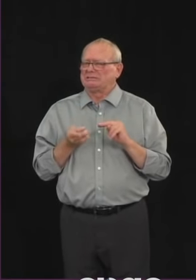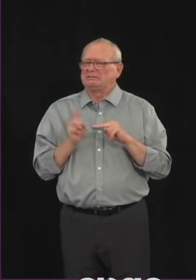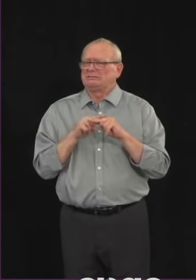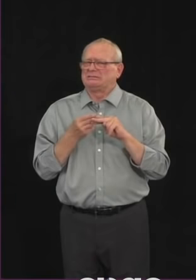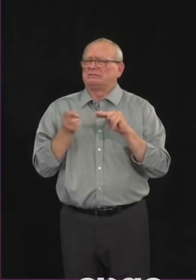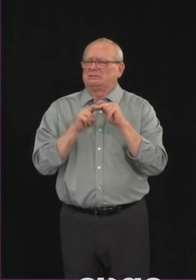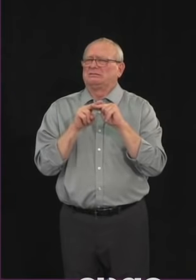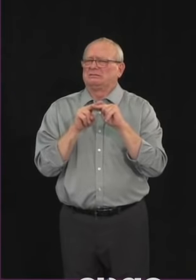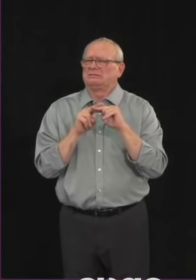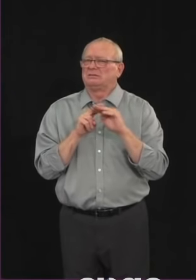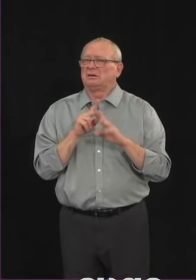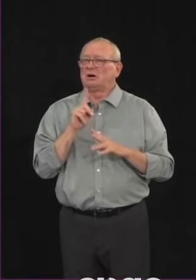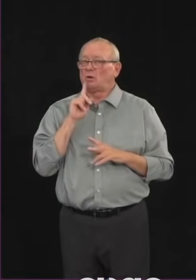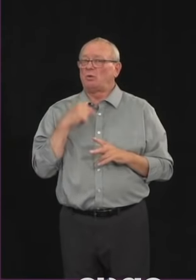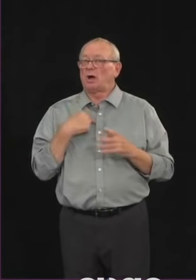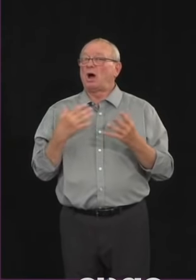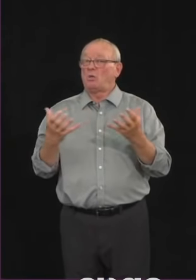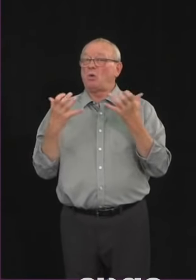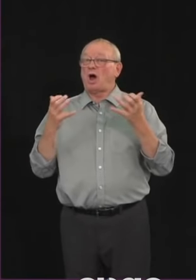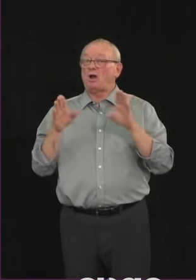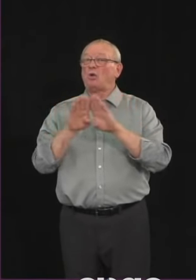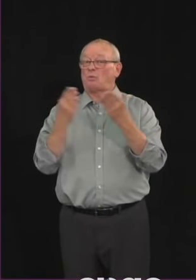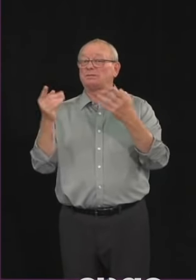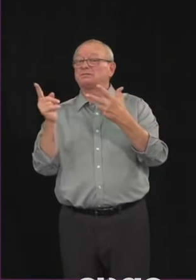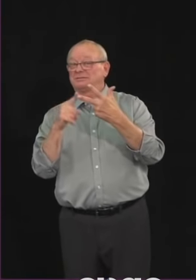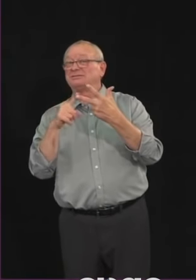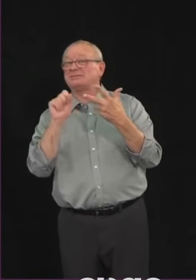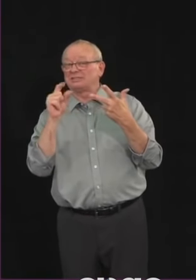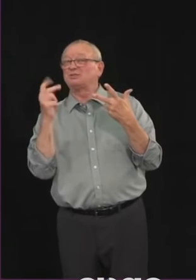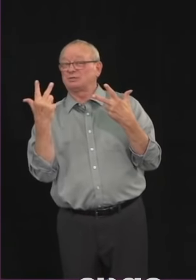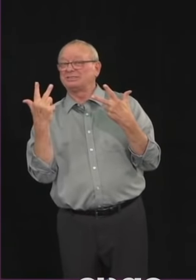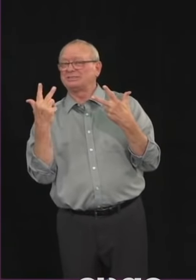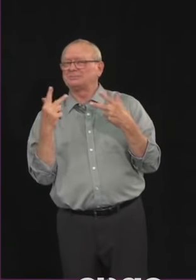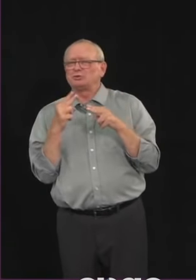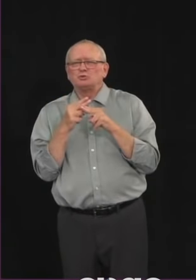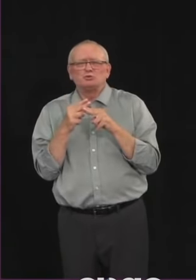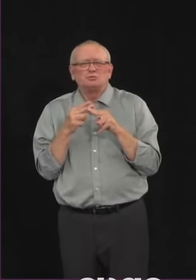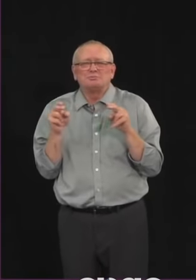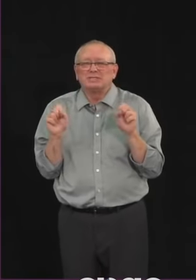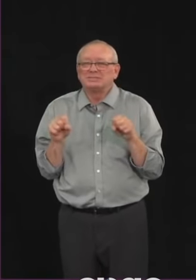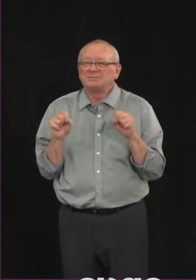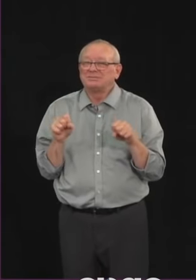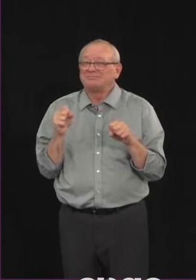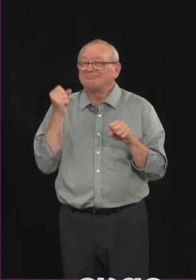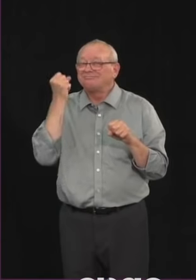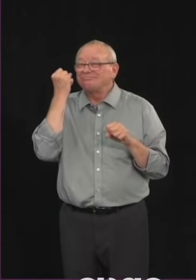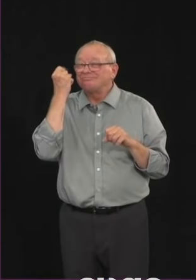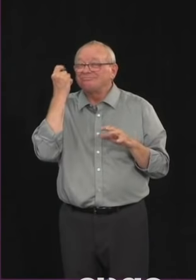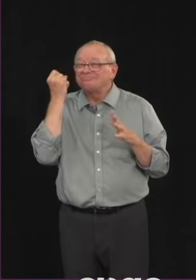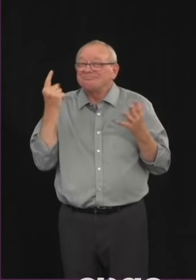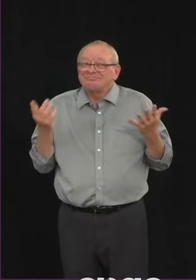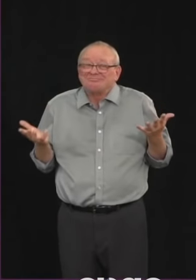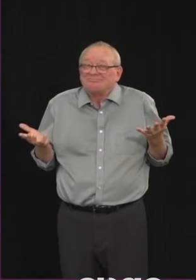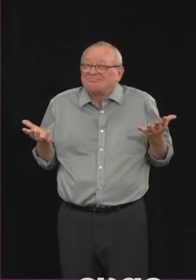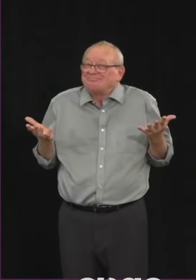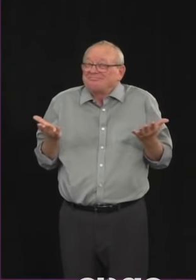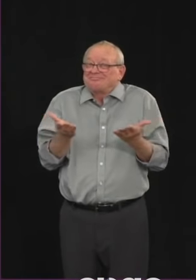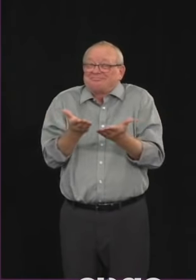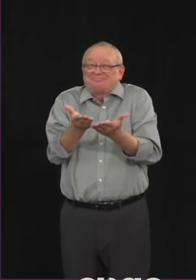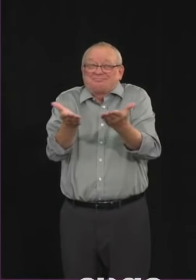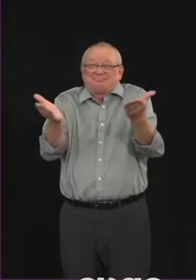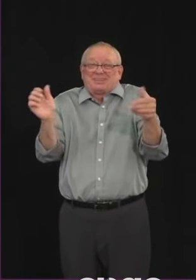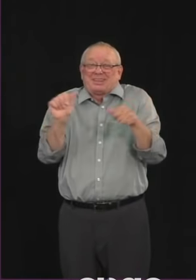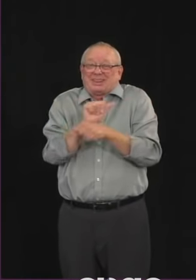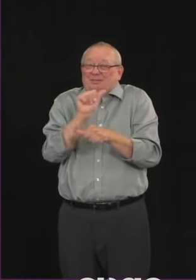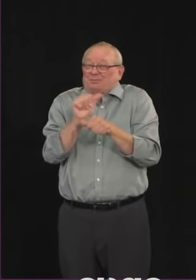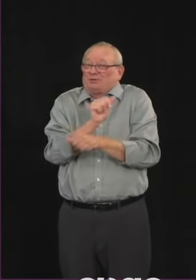three, uh, as quickly as possible, but that will be up to how Albertans, uh, conduct themselves in